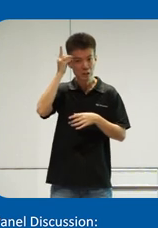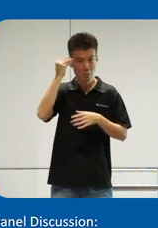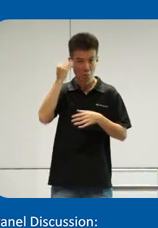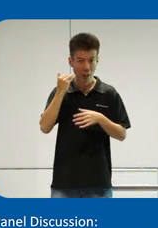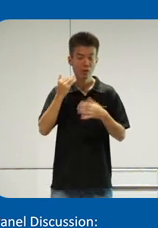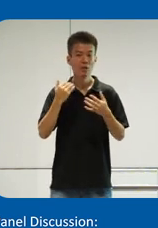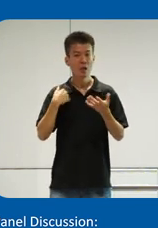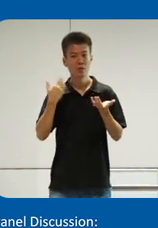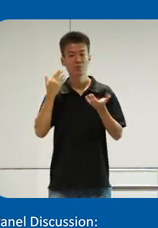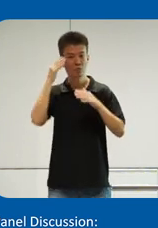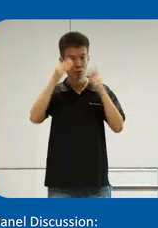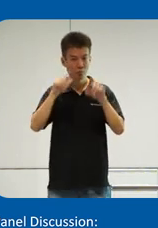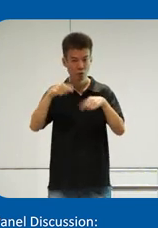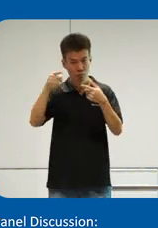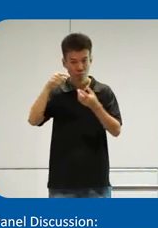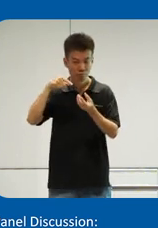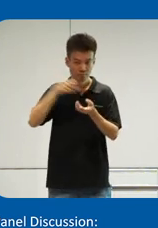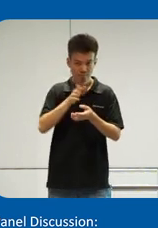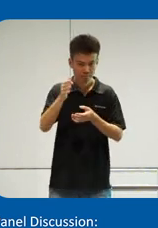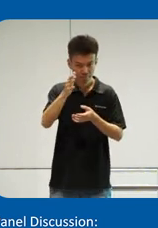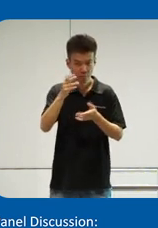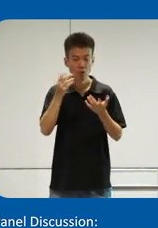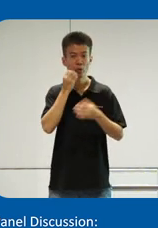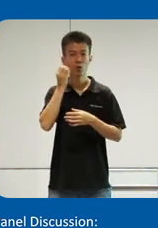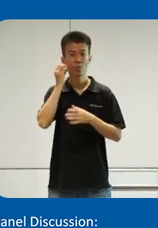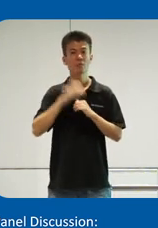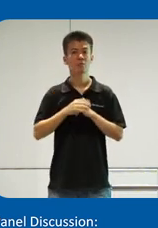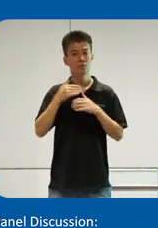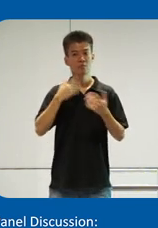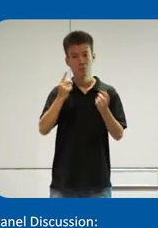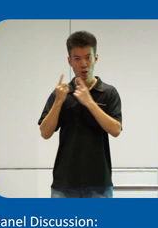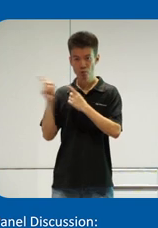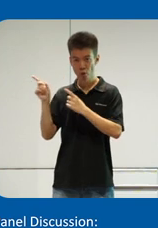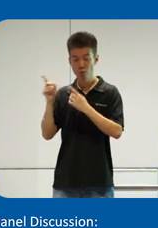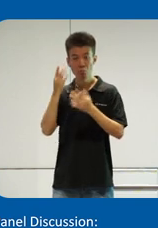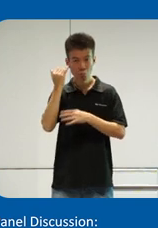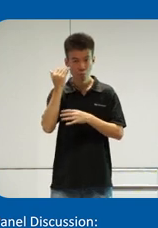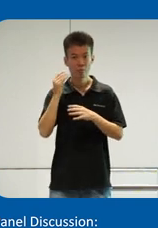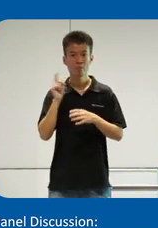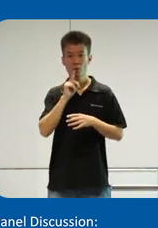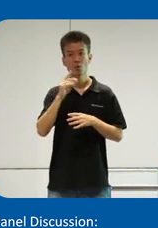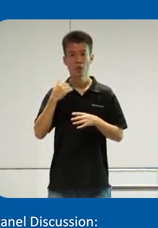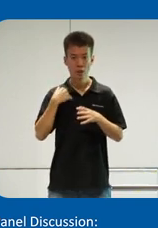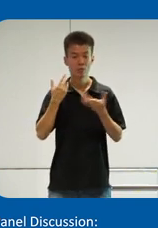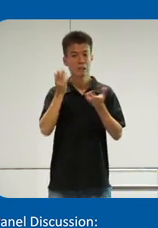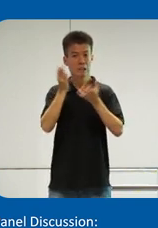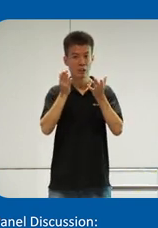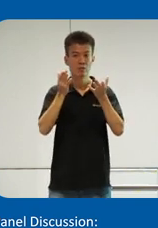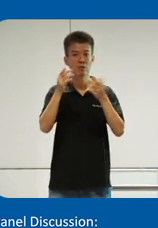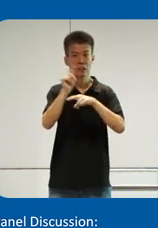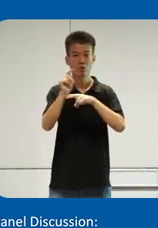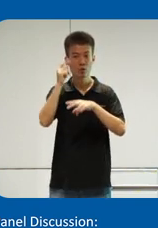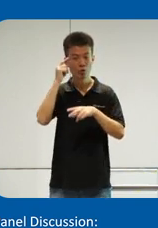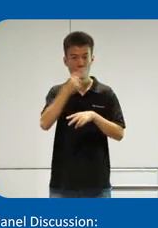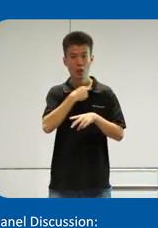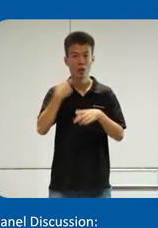who is having trouble going around or going home, please just come to us because we really have service training